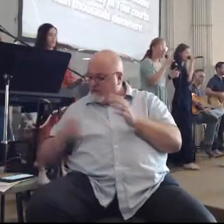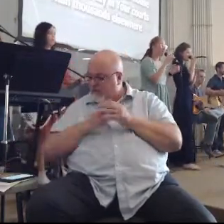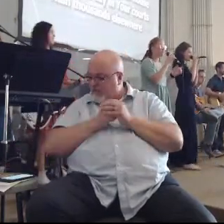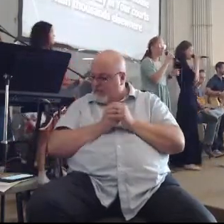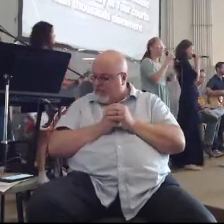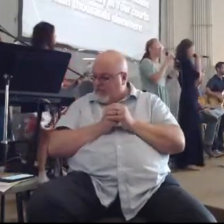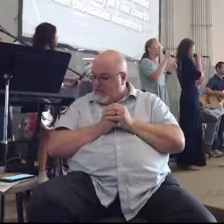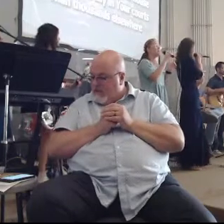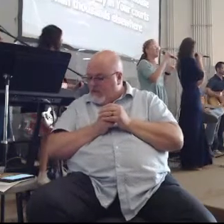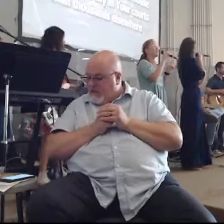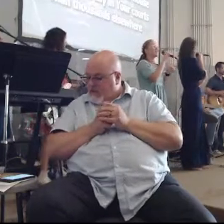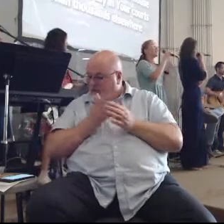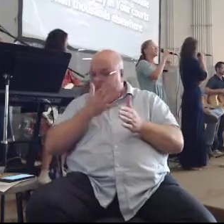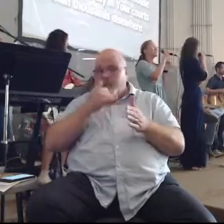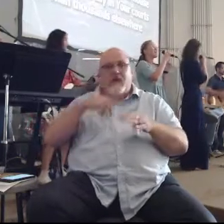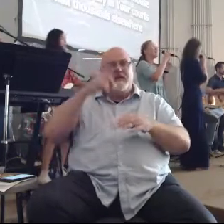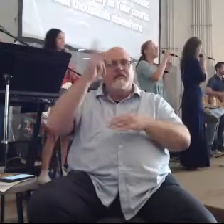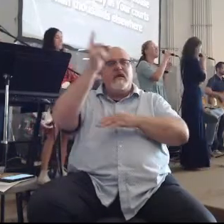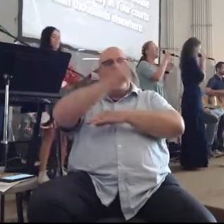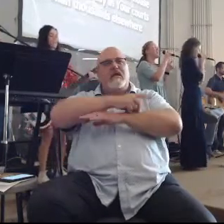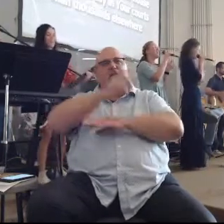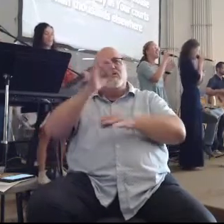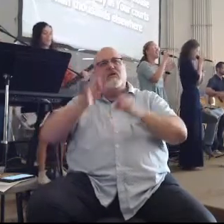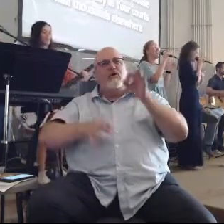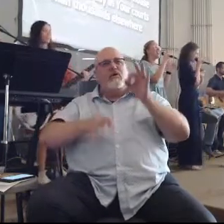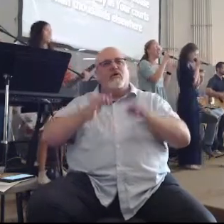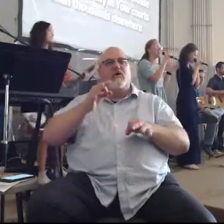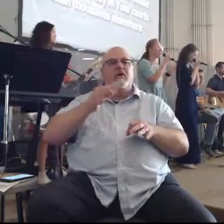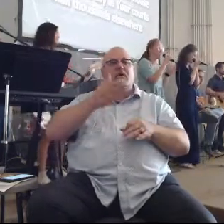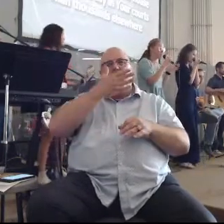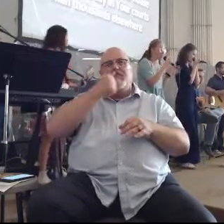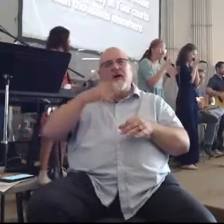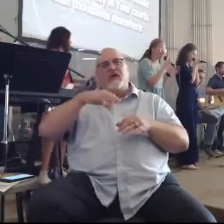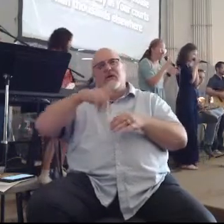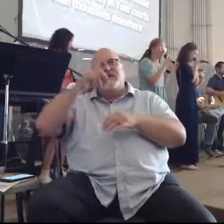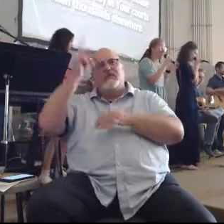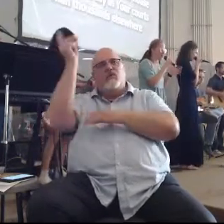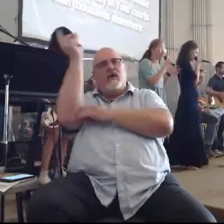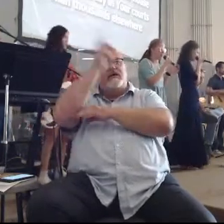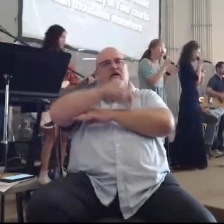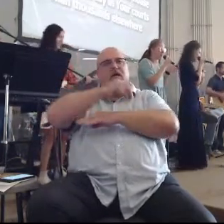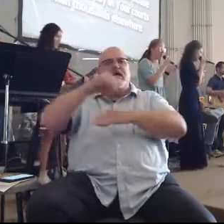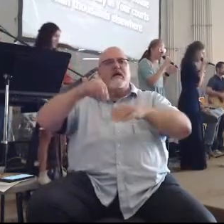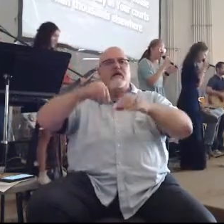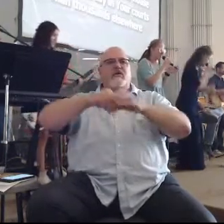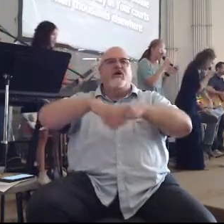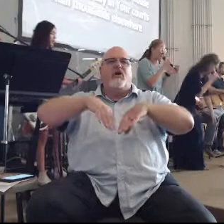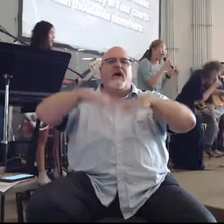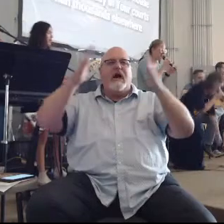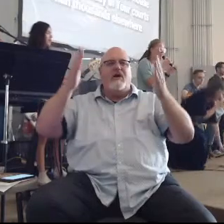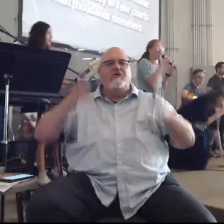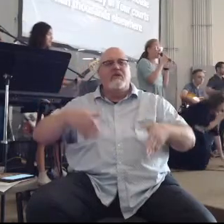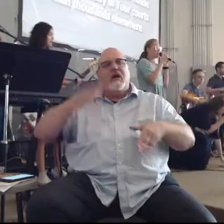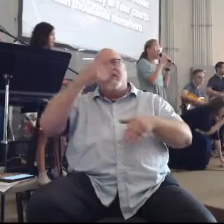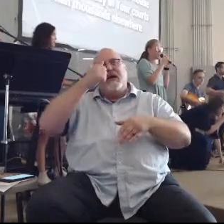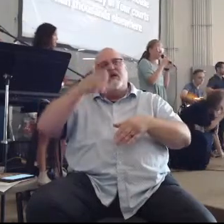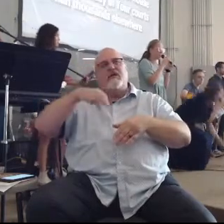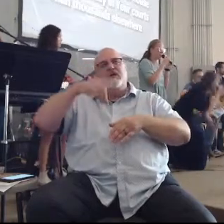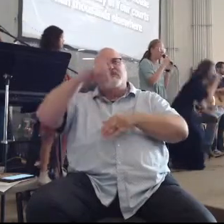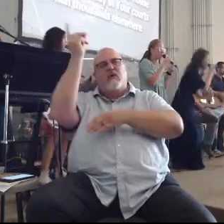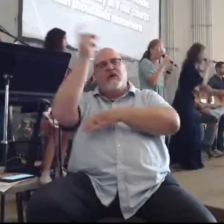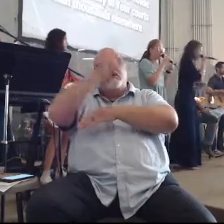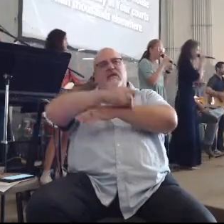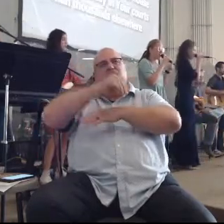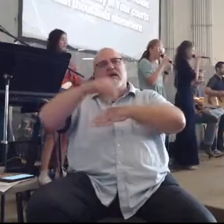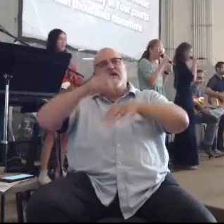One more time Better is one day in your courts Better is one day in your house Better